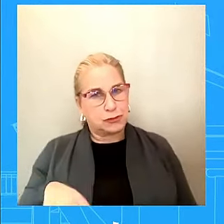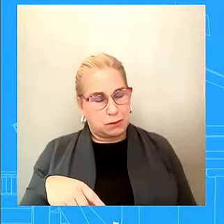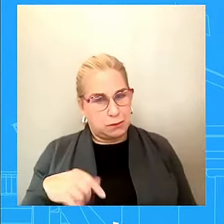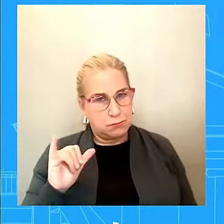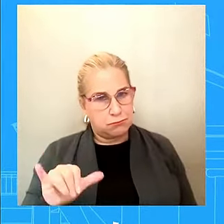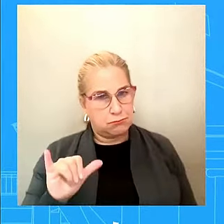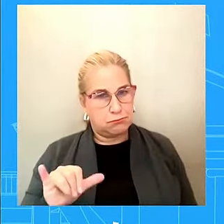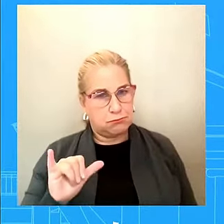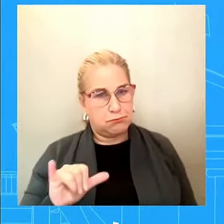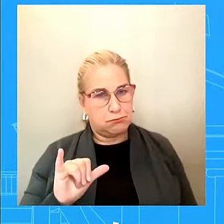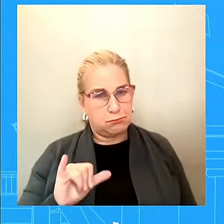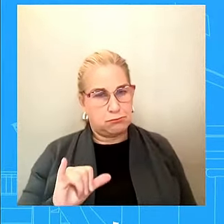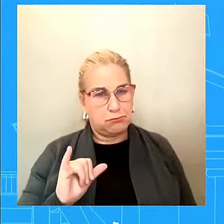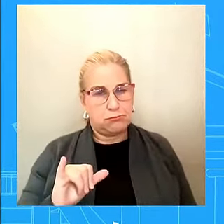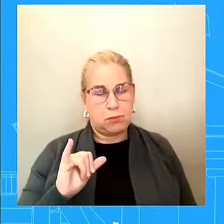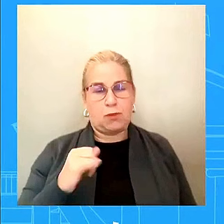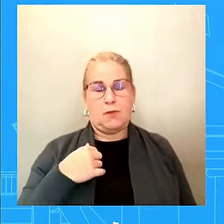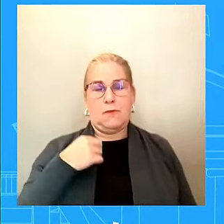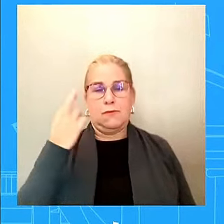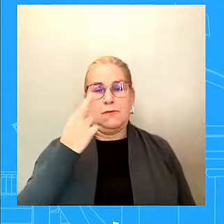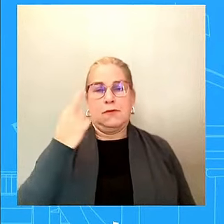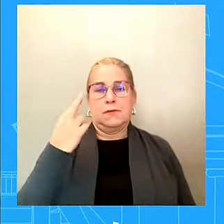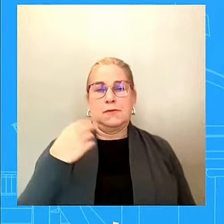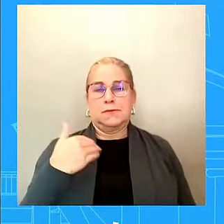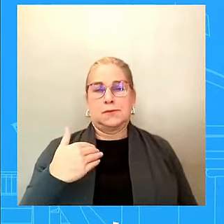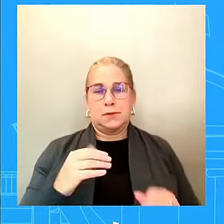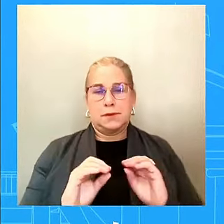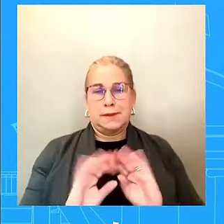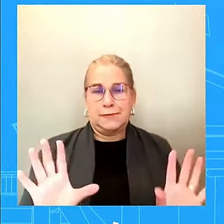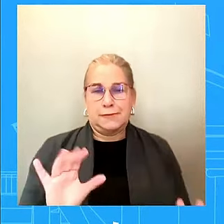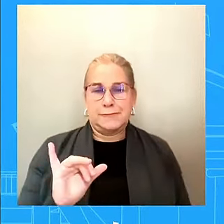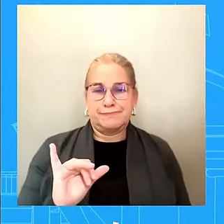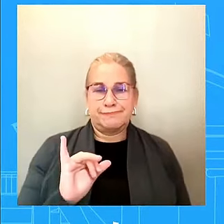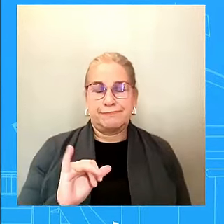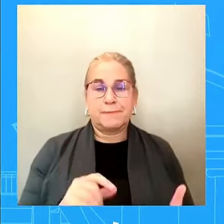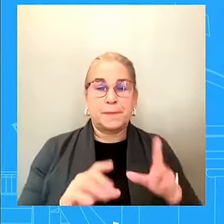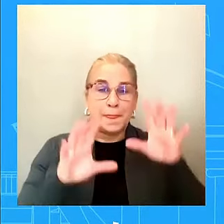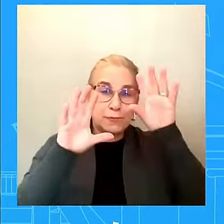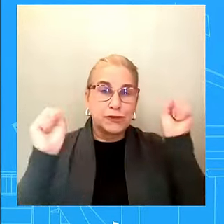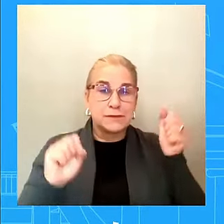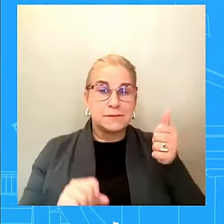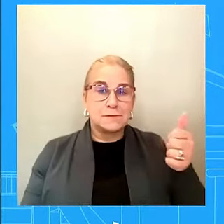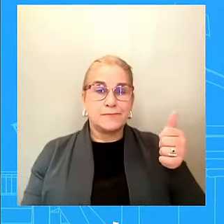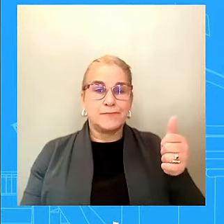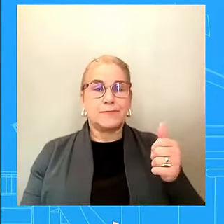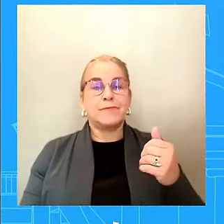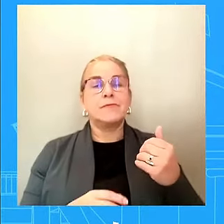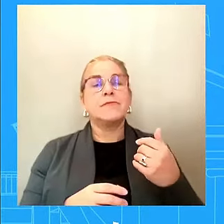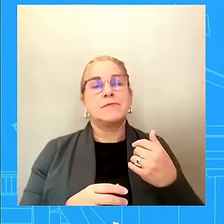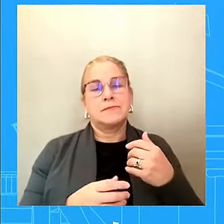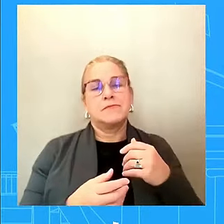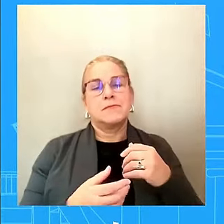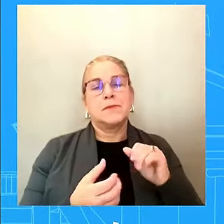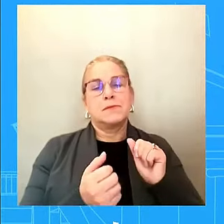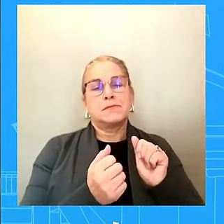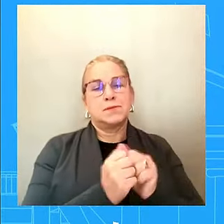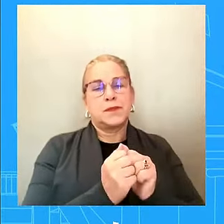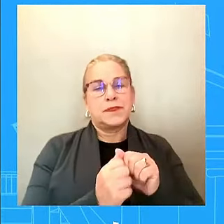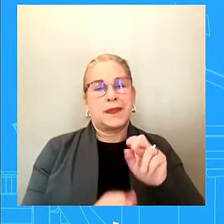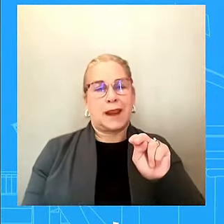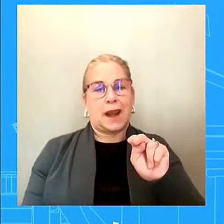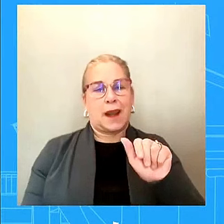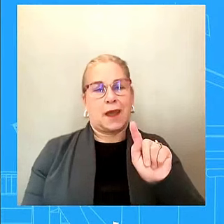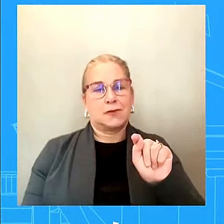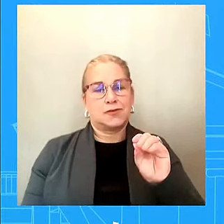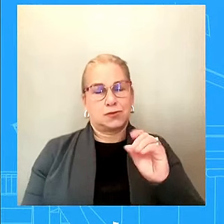seriously on making, making sure that NATO was stronger, uh, and, uh, and bringing more than 50 countries together, uh, to make sure that